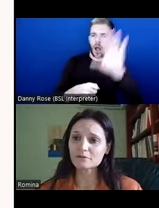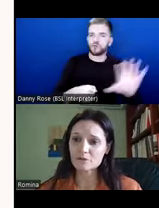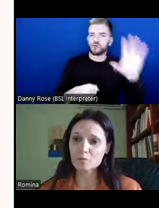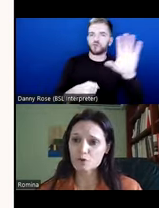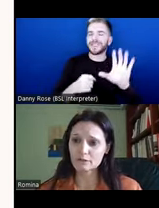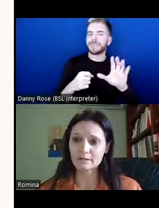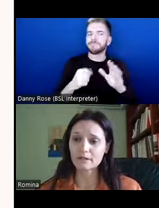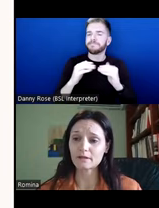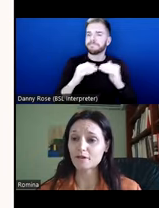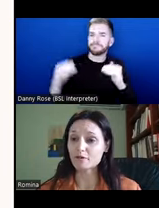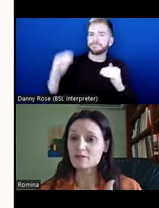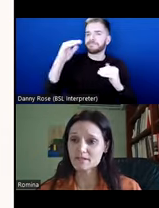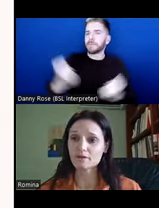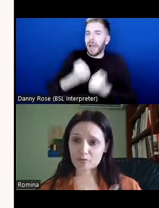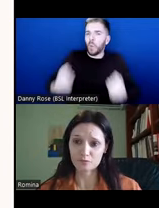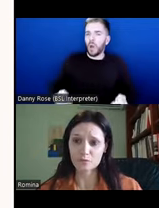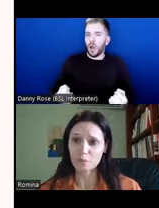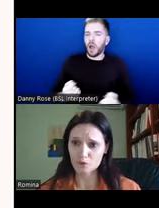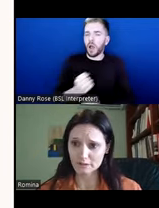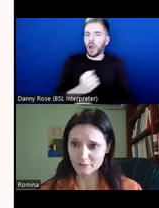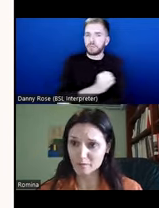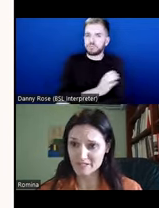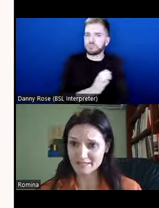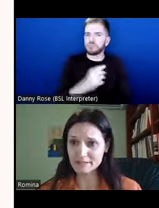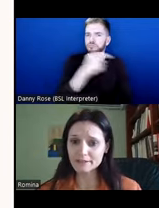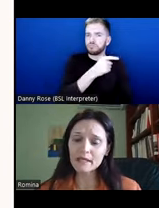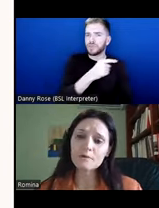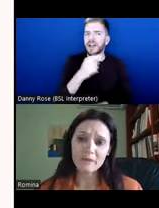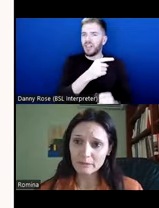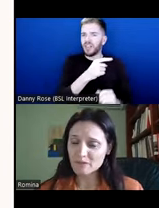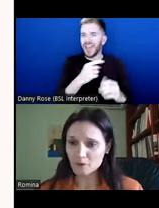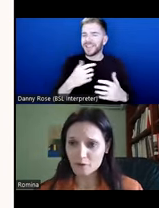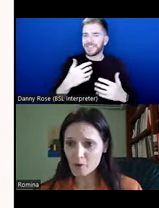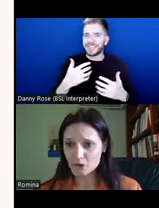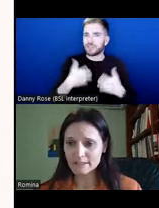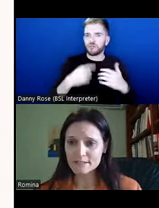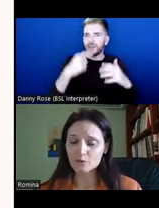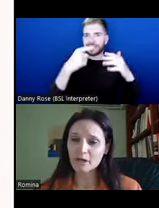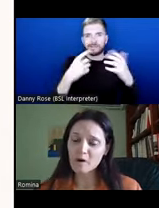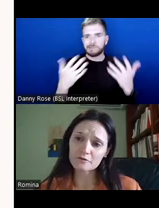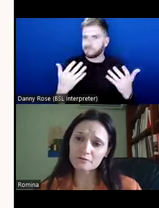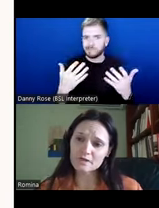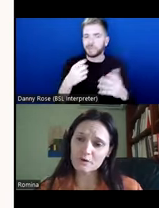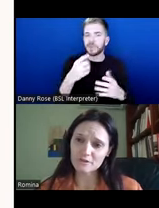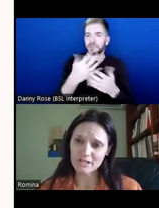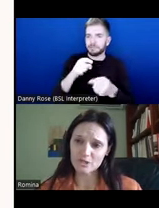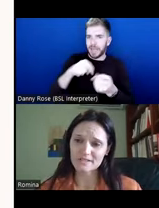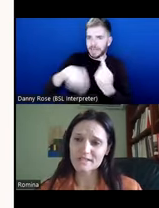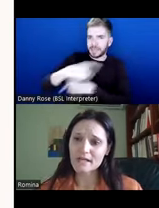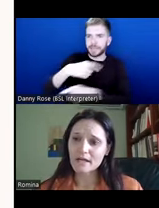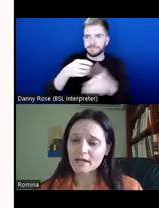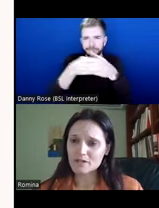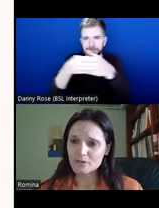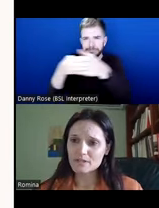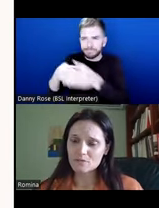and are disproportionately, disproportionately, their interests are disproportionately represented. Many people are marginalized or not part of these conversations.